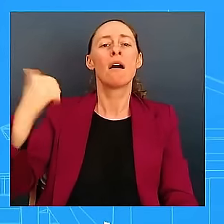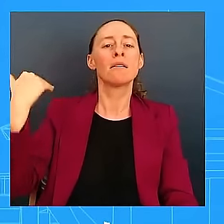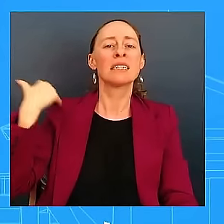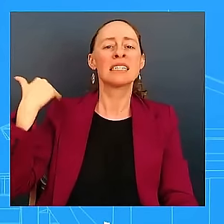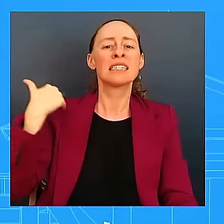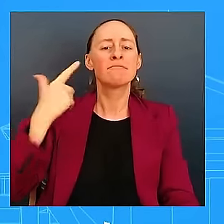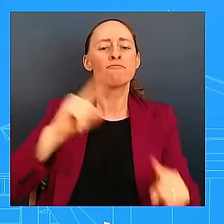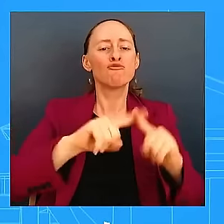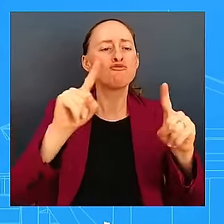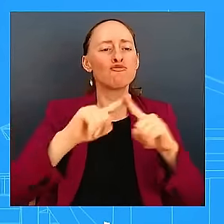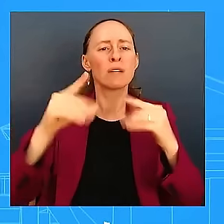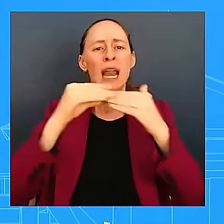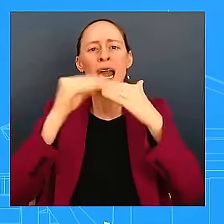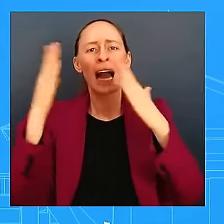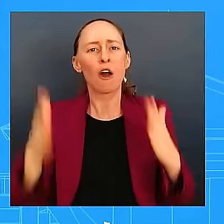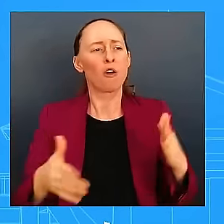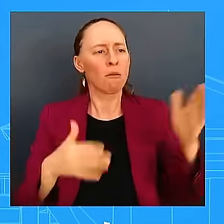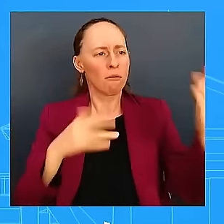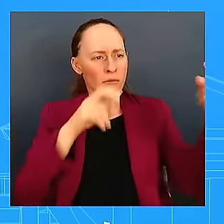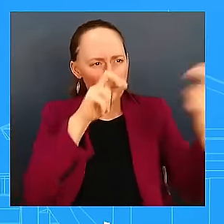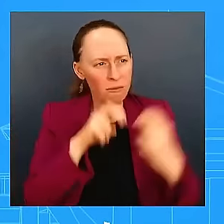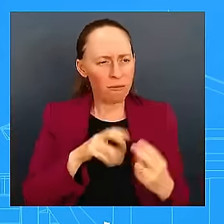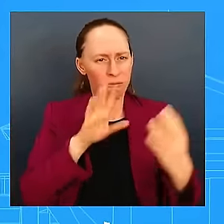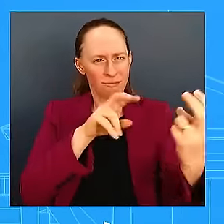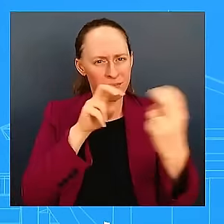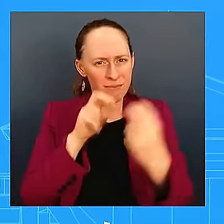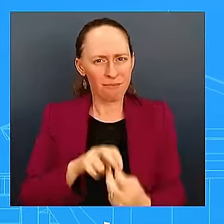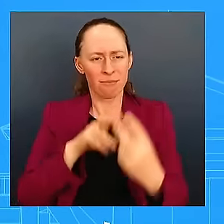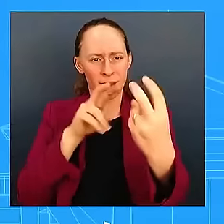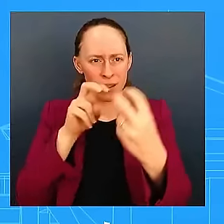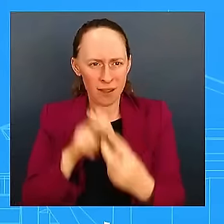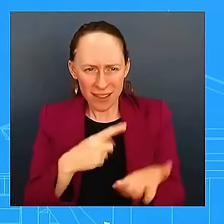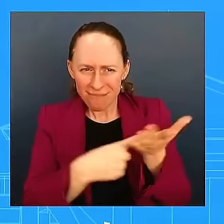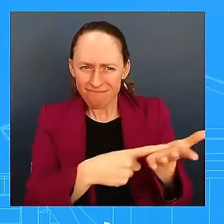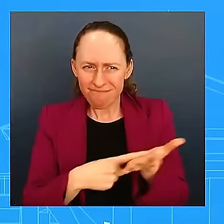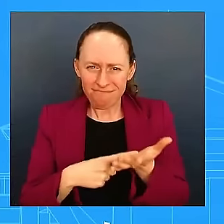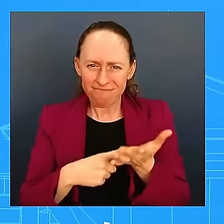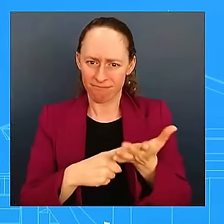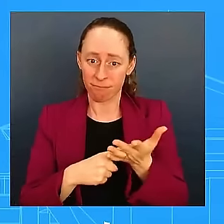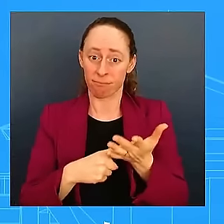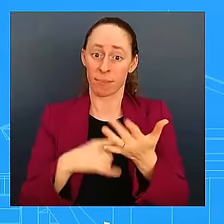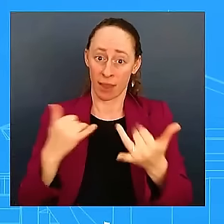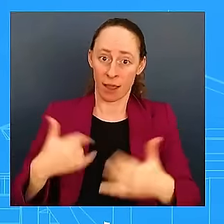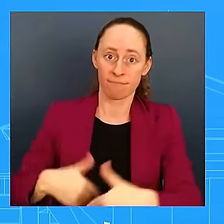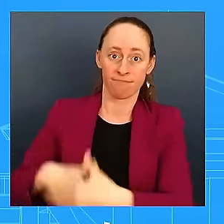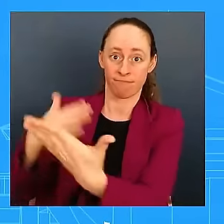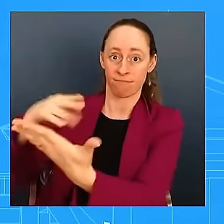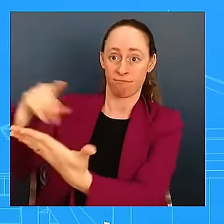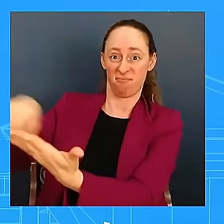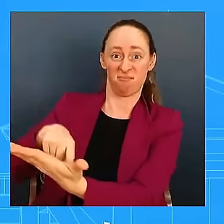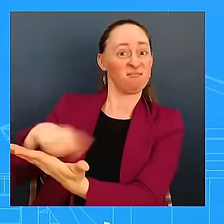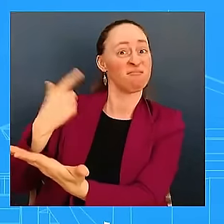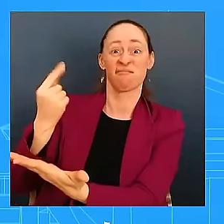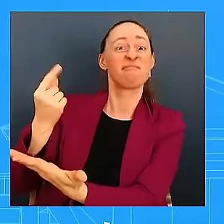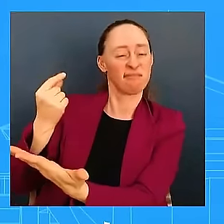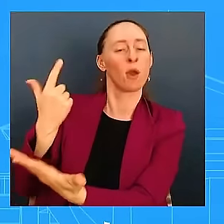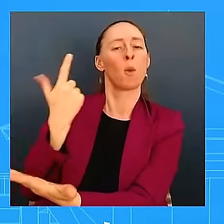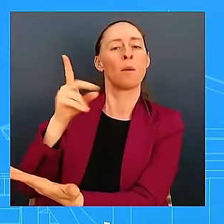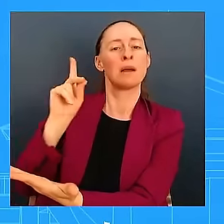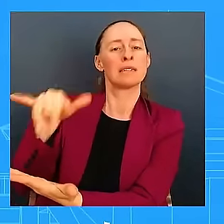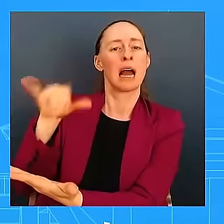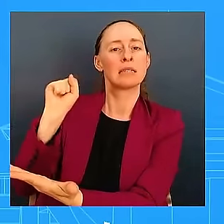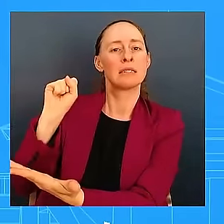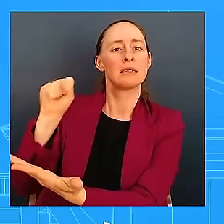a place where we have put this forward and this is what we believe. If we see this 21-day ceasefire, it gives us the space.